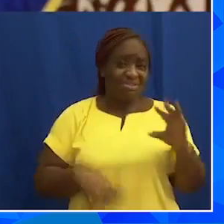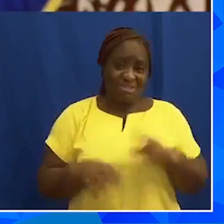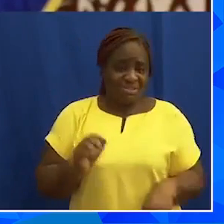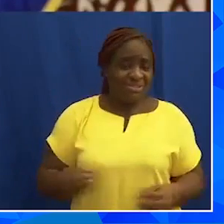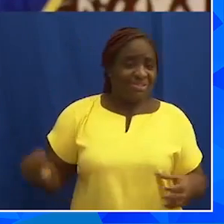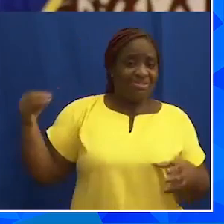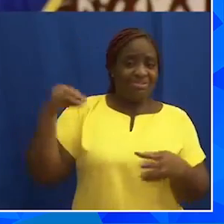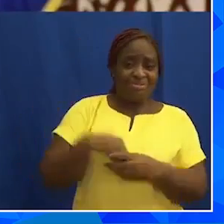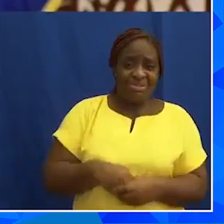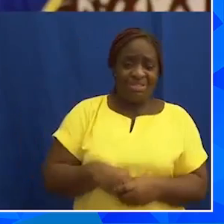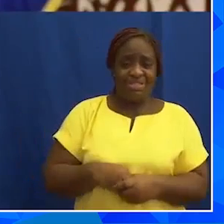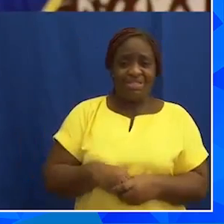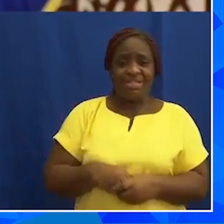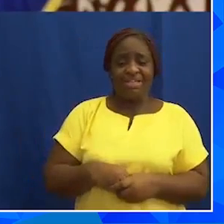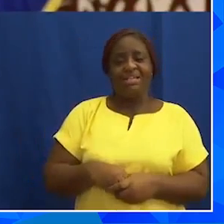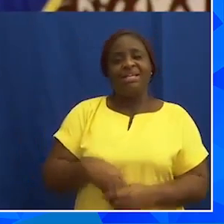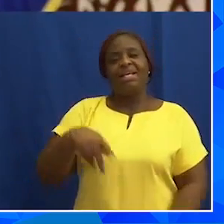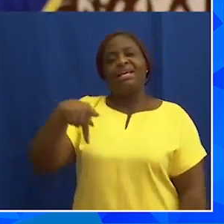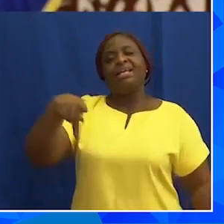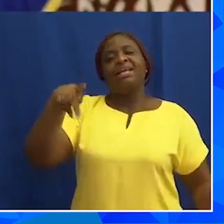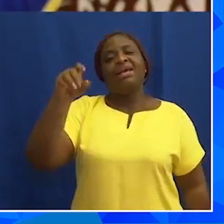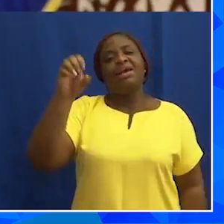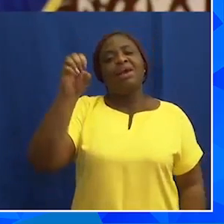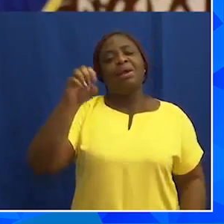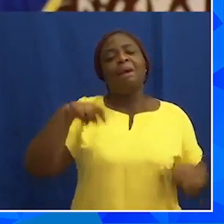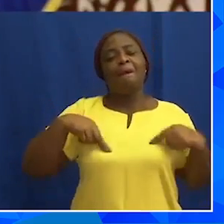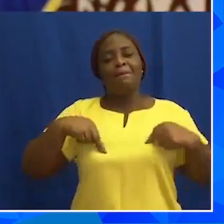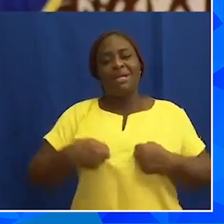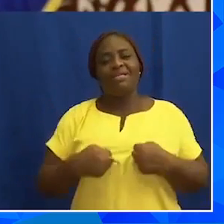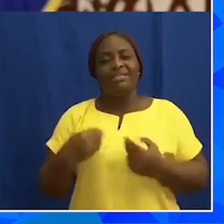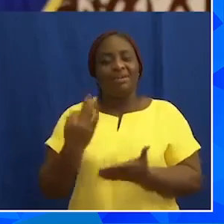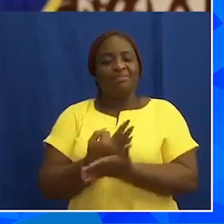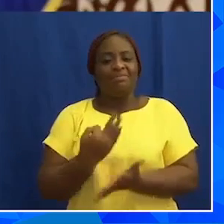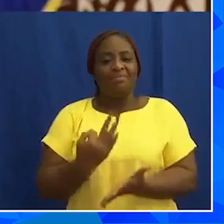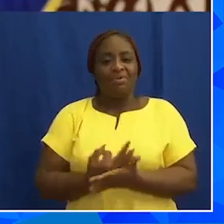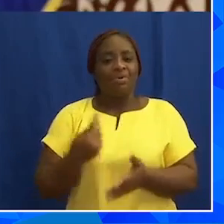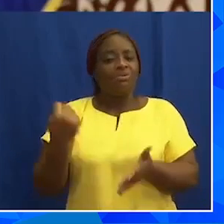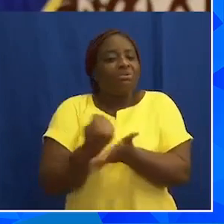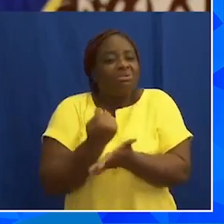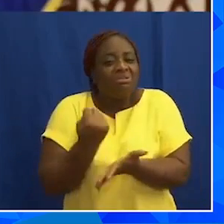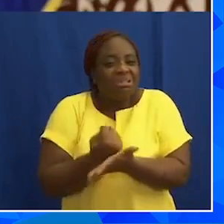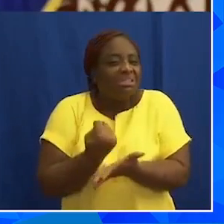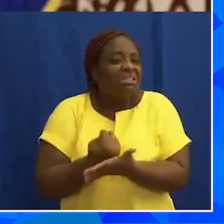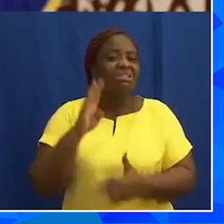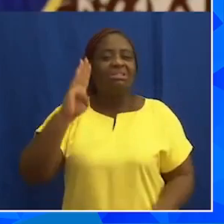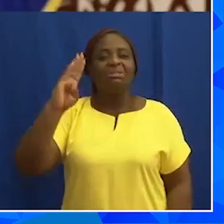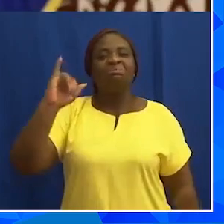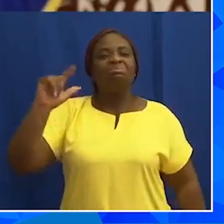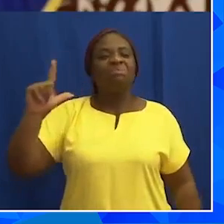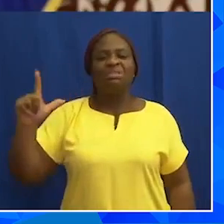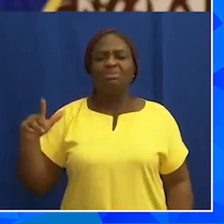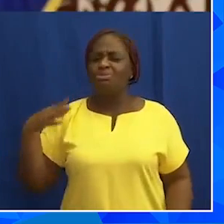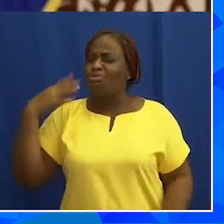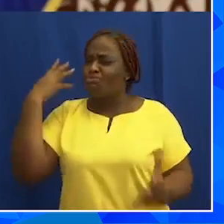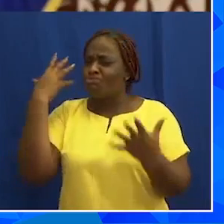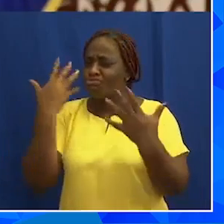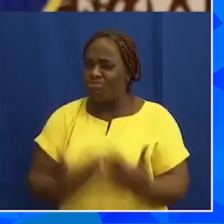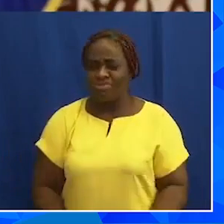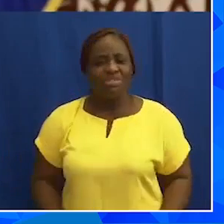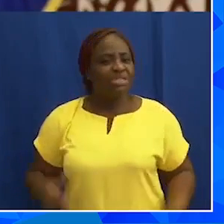including pension funds, in government treasury bills or instruments, will lose their money